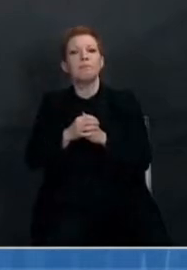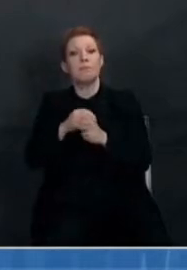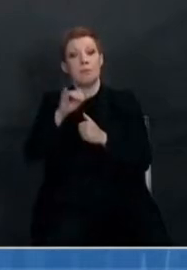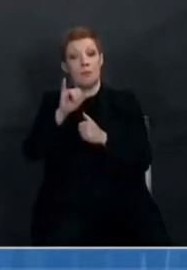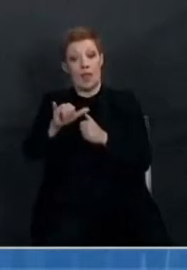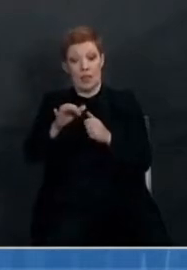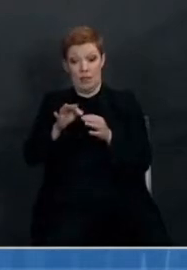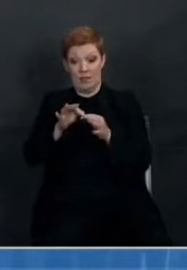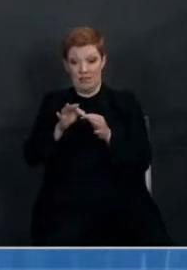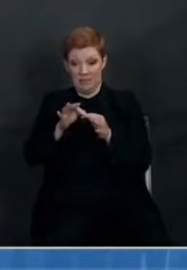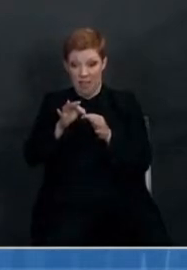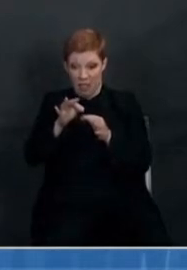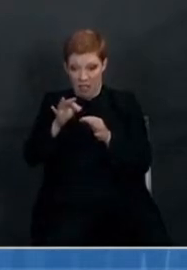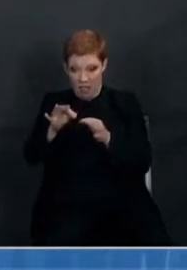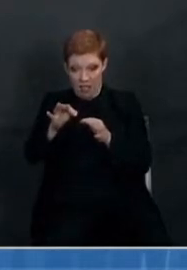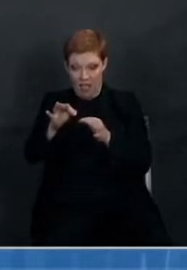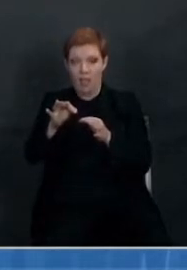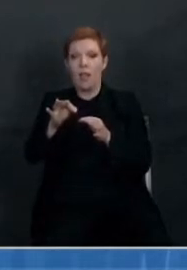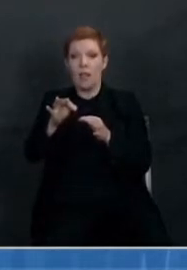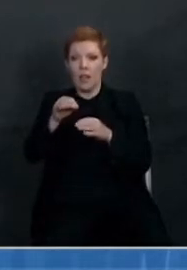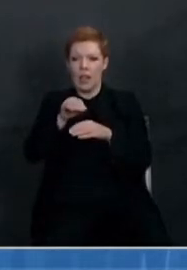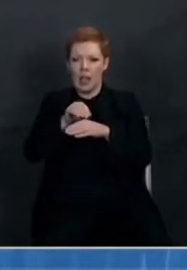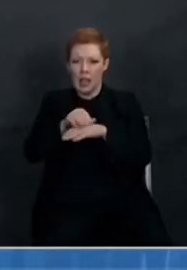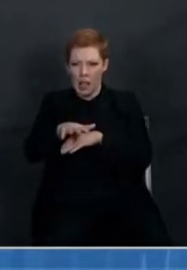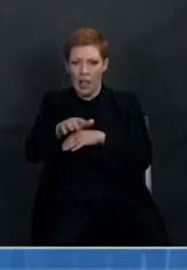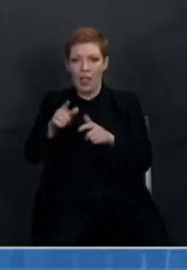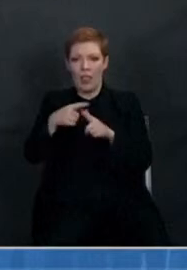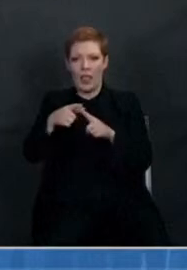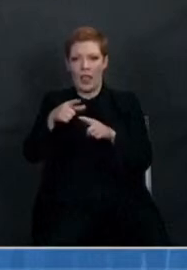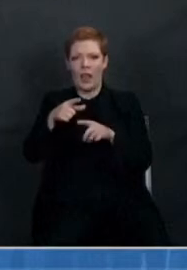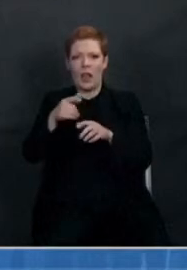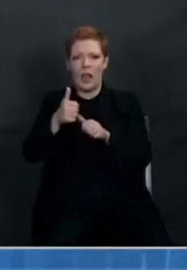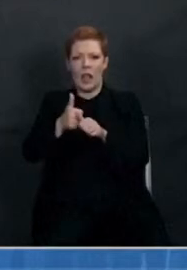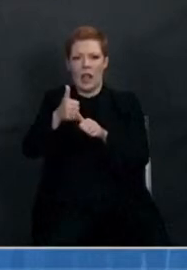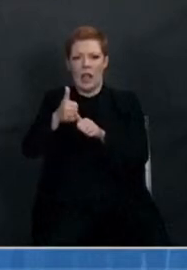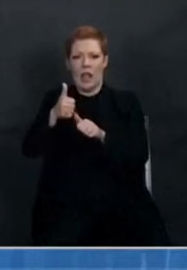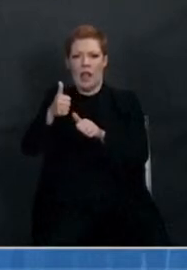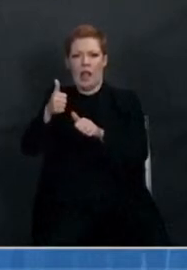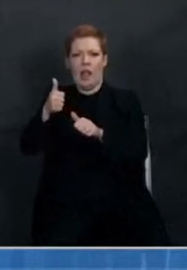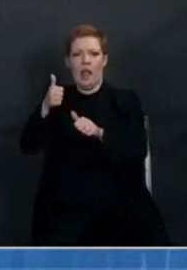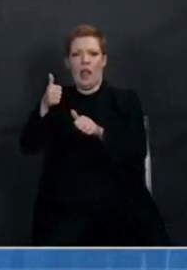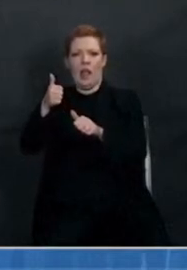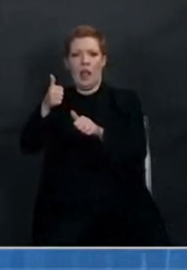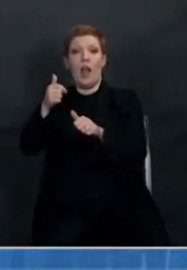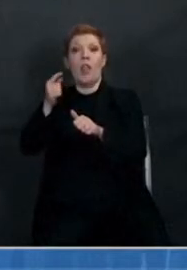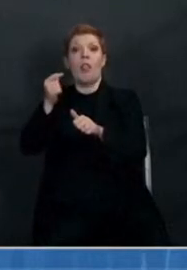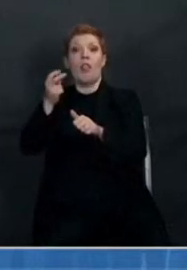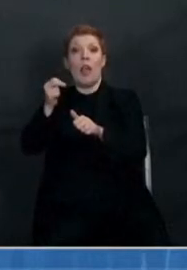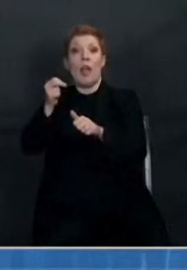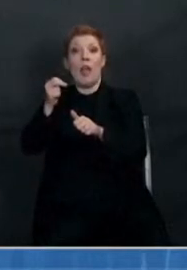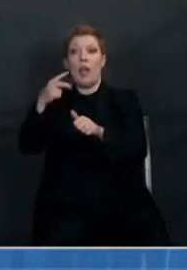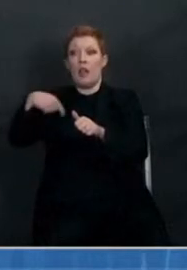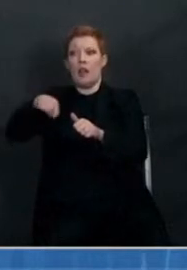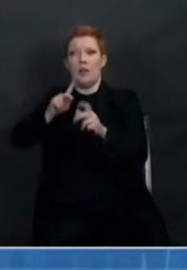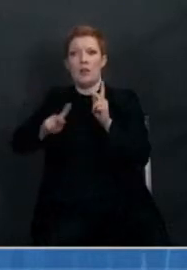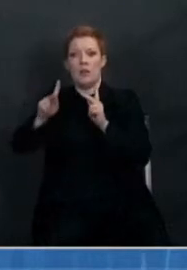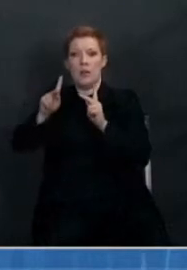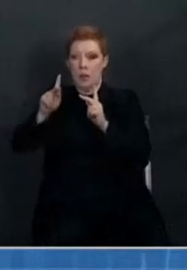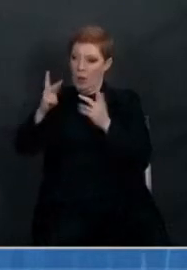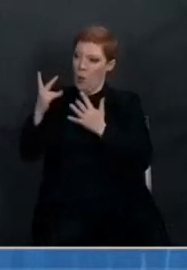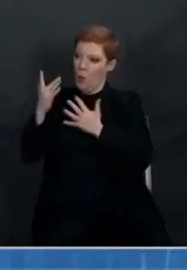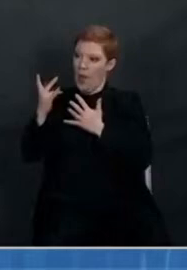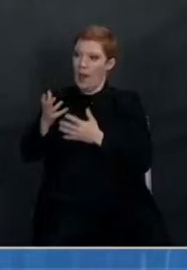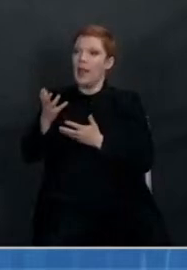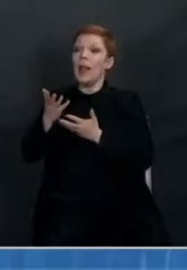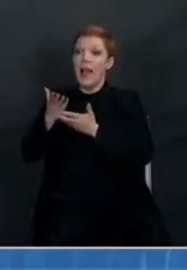first doses, but it created a backlog of second doses that have been sitting in states waiting